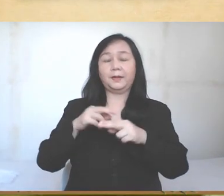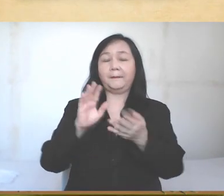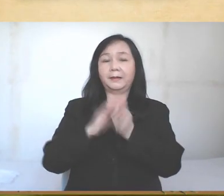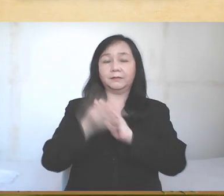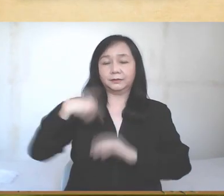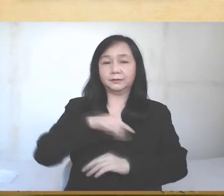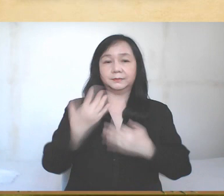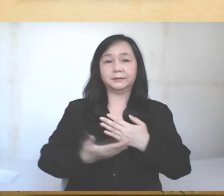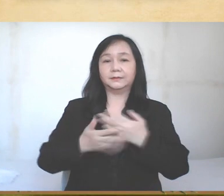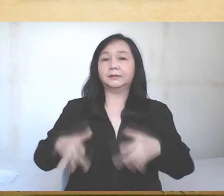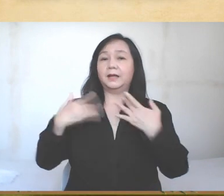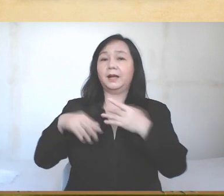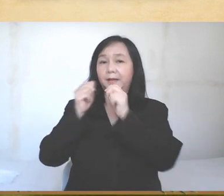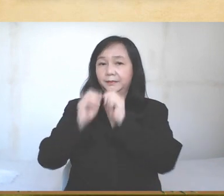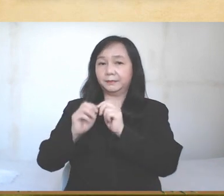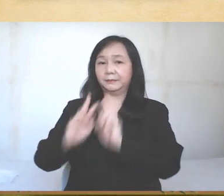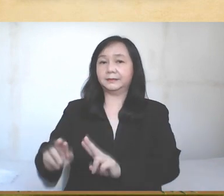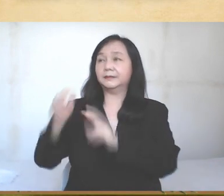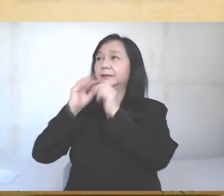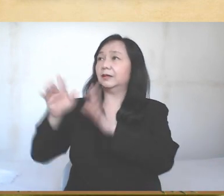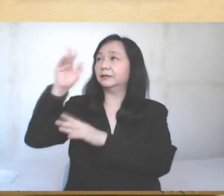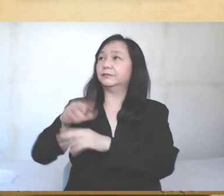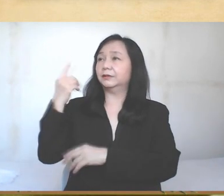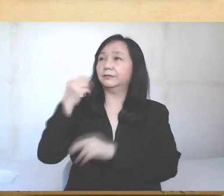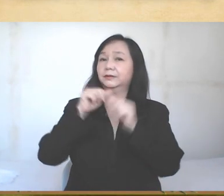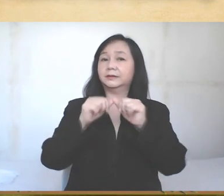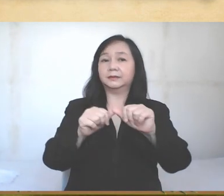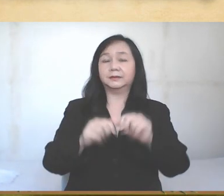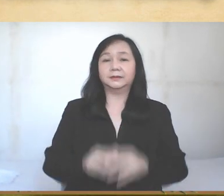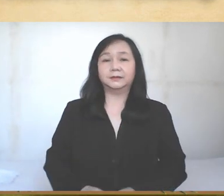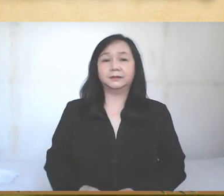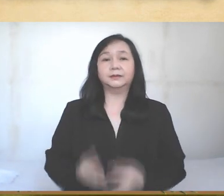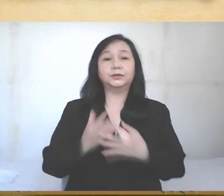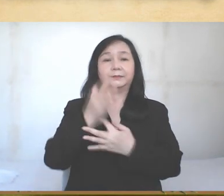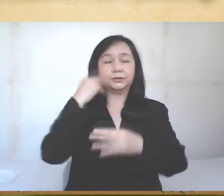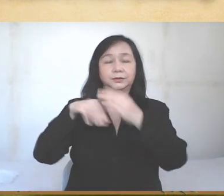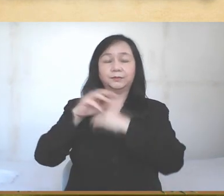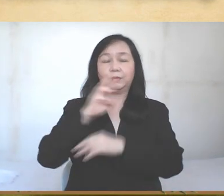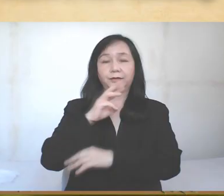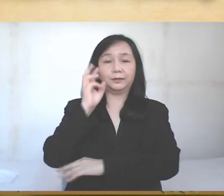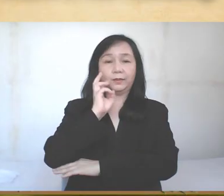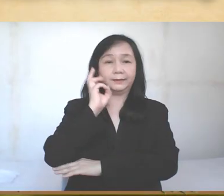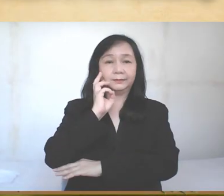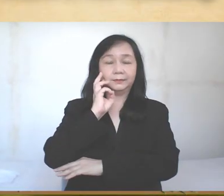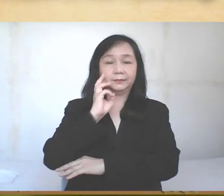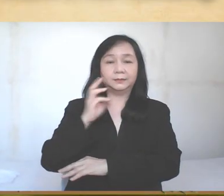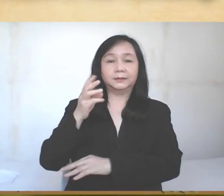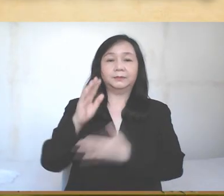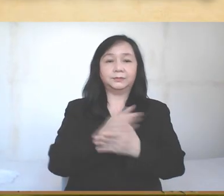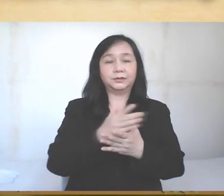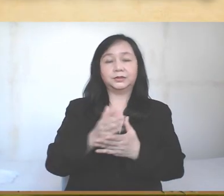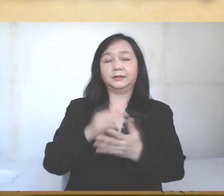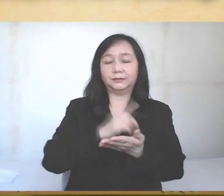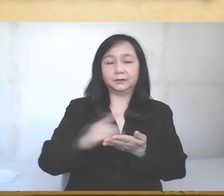have made, it will become for us the bread of life. Blessed be God forever. By the mystery of this water and wine, may we